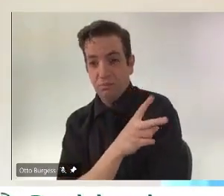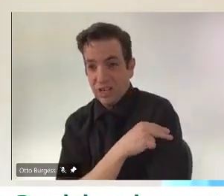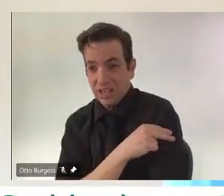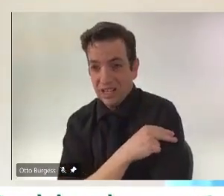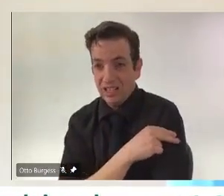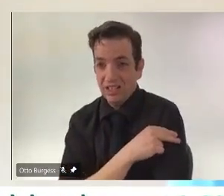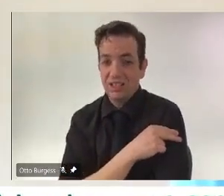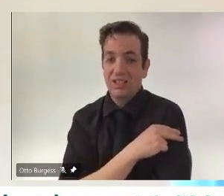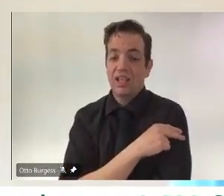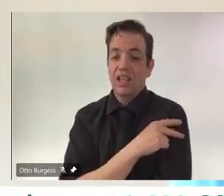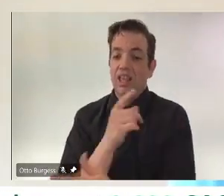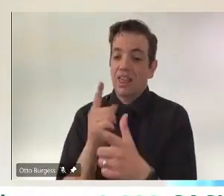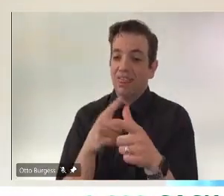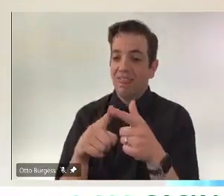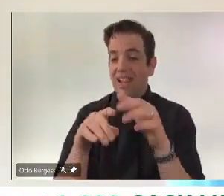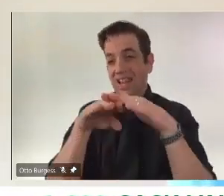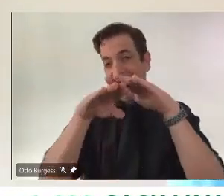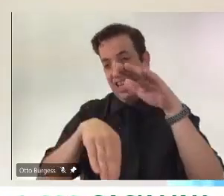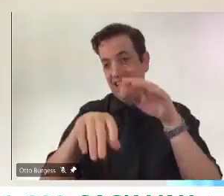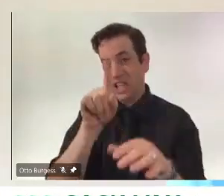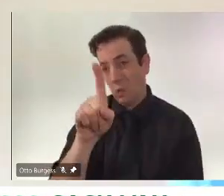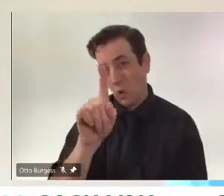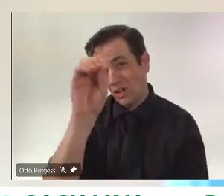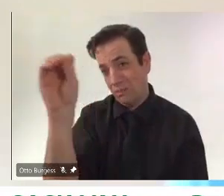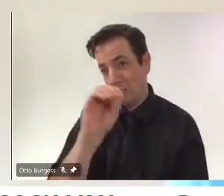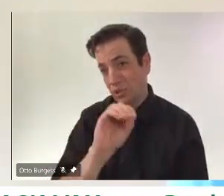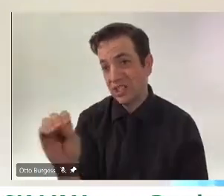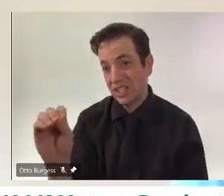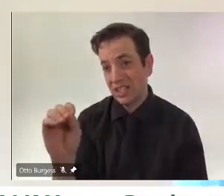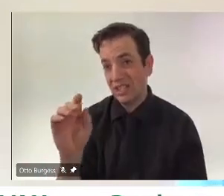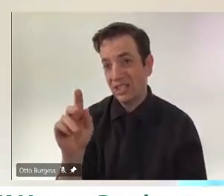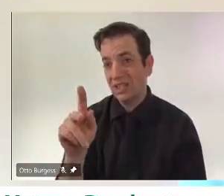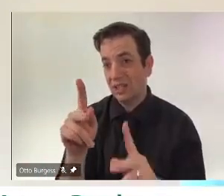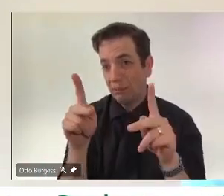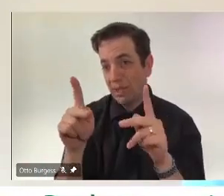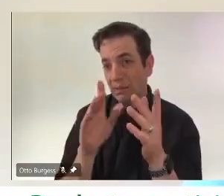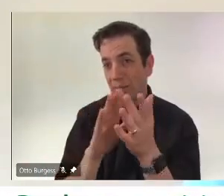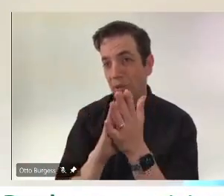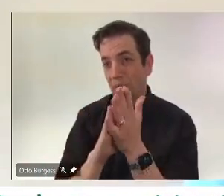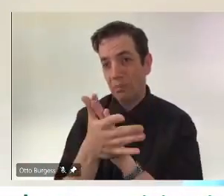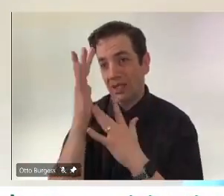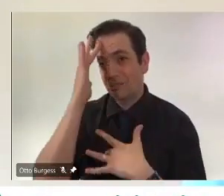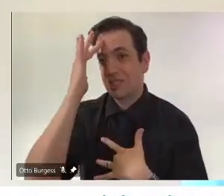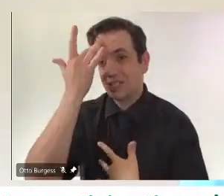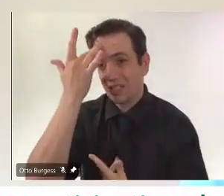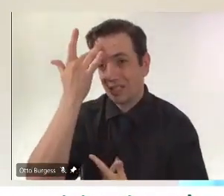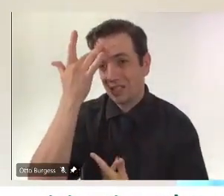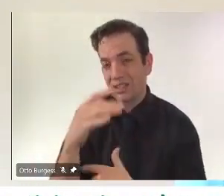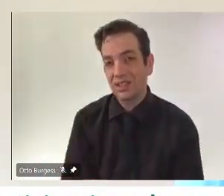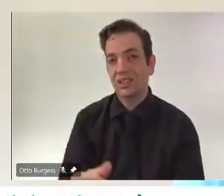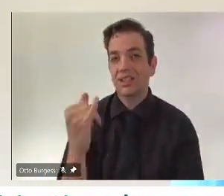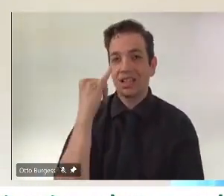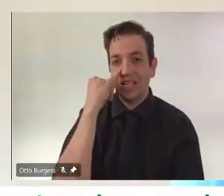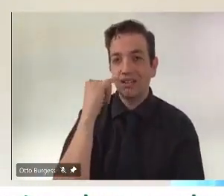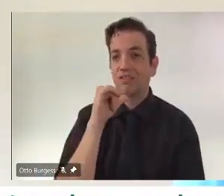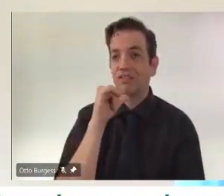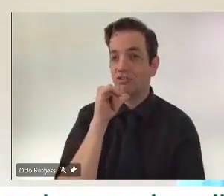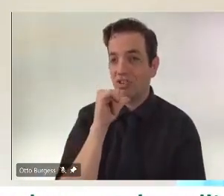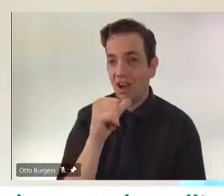frail at Lilly. So that's just something we need to keep in the back of our mind if you still haven't stepped forward to get vaccinated. Thank you.